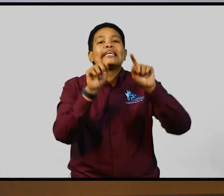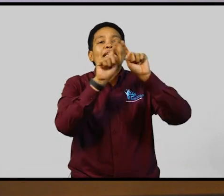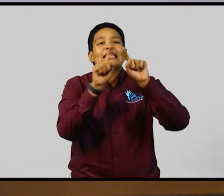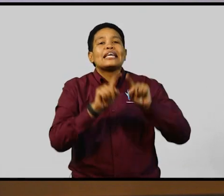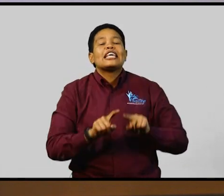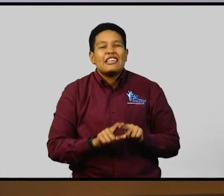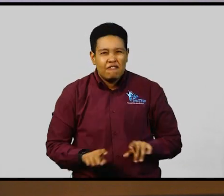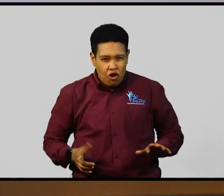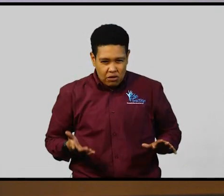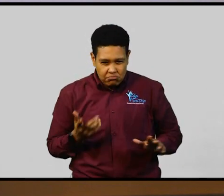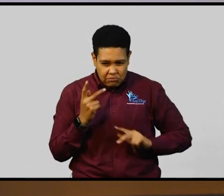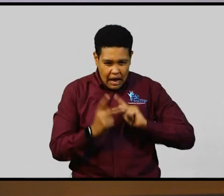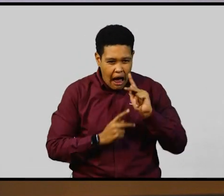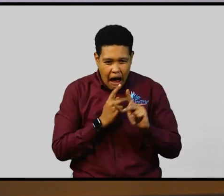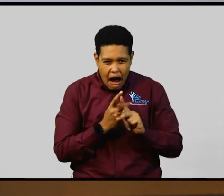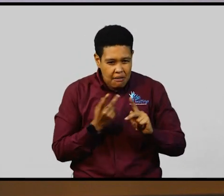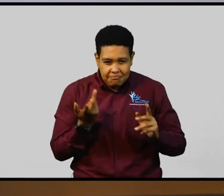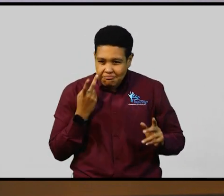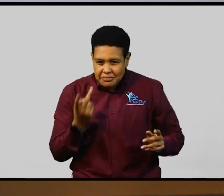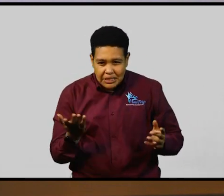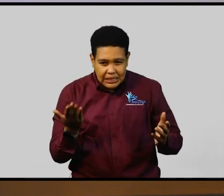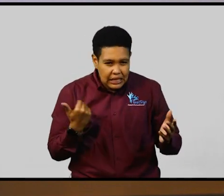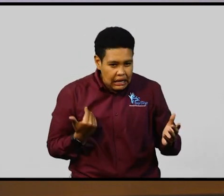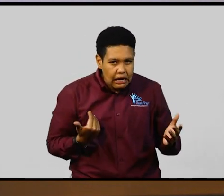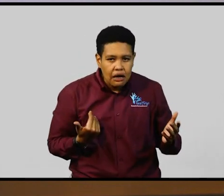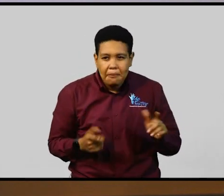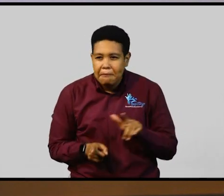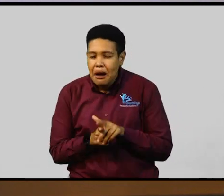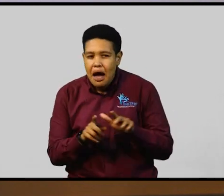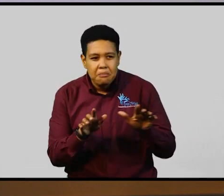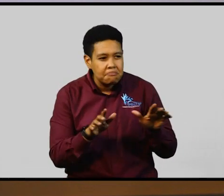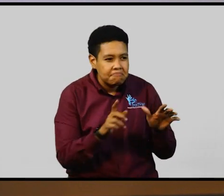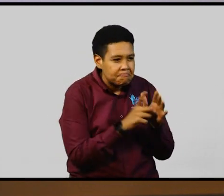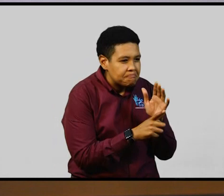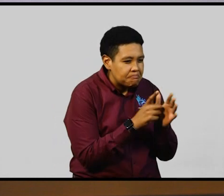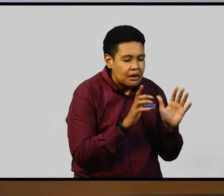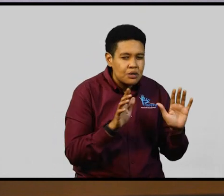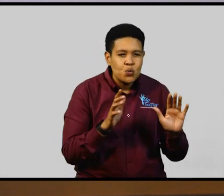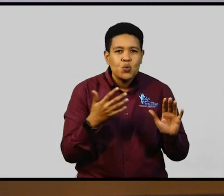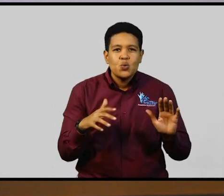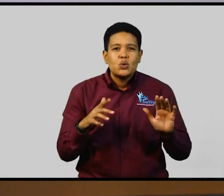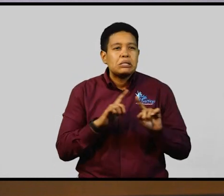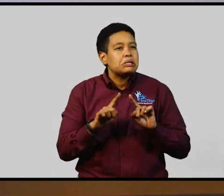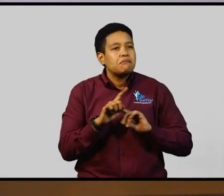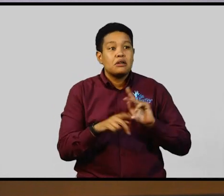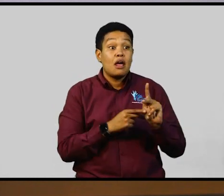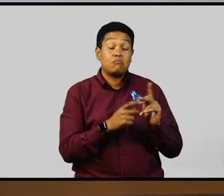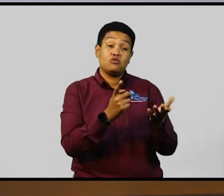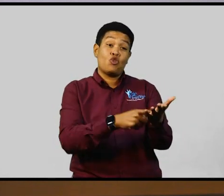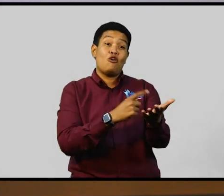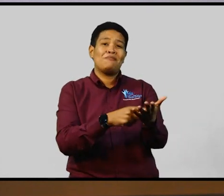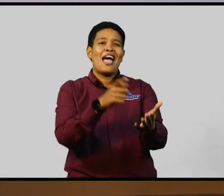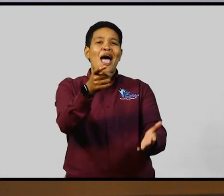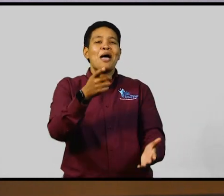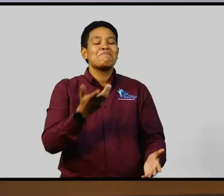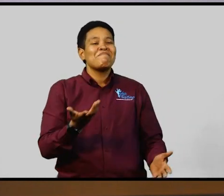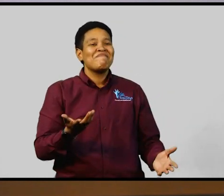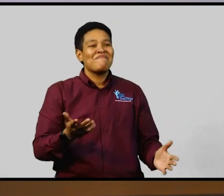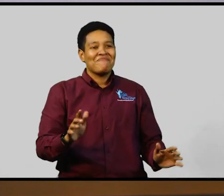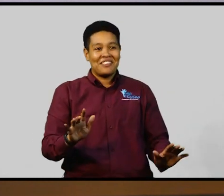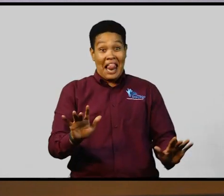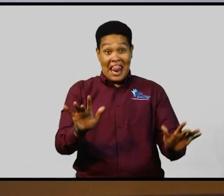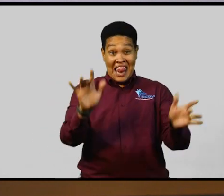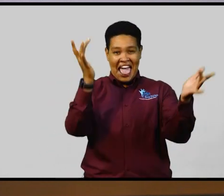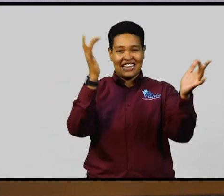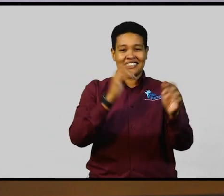and forms. And, you know, sometimes it's subtle, sometimes it's blatant.